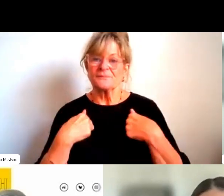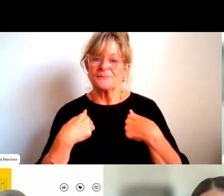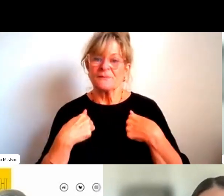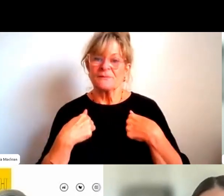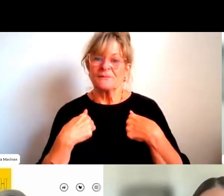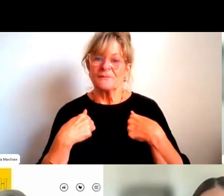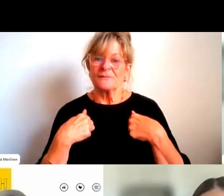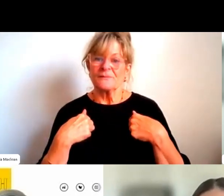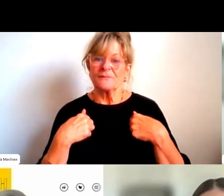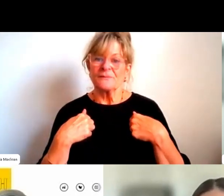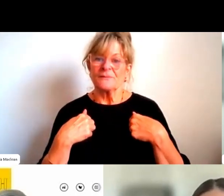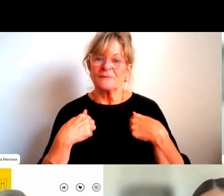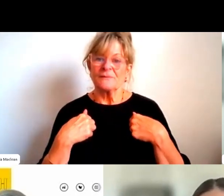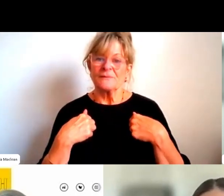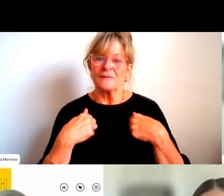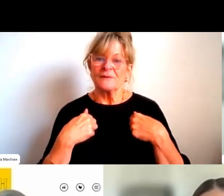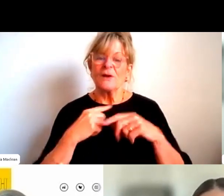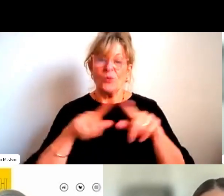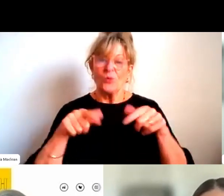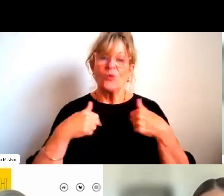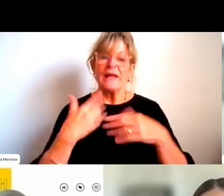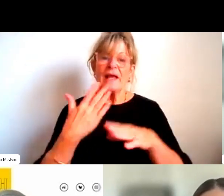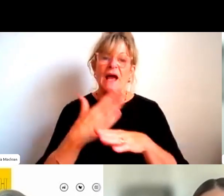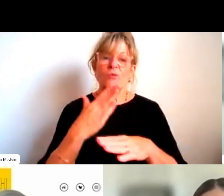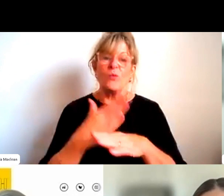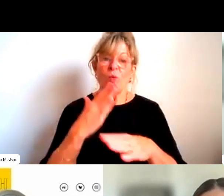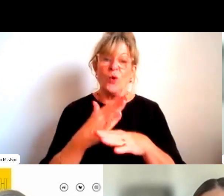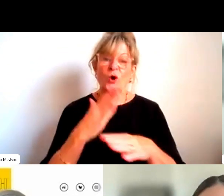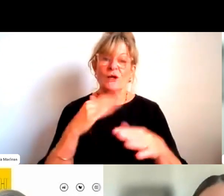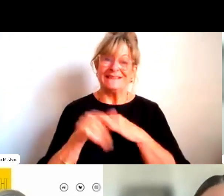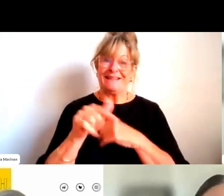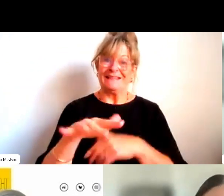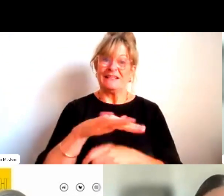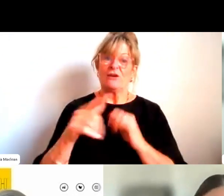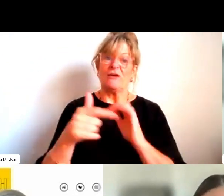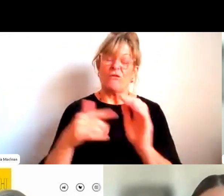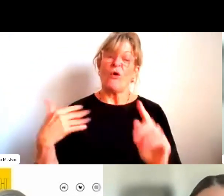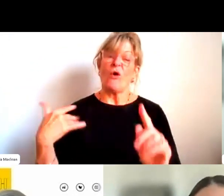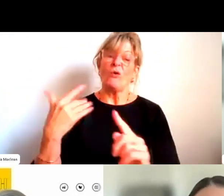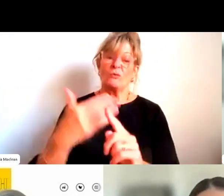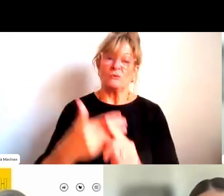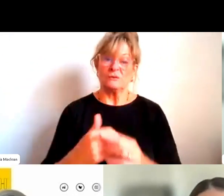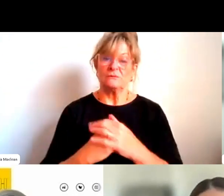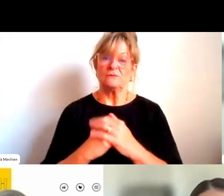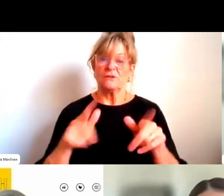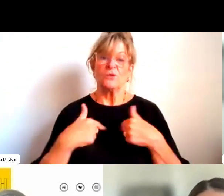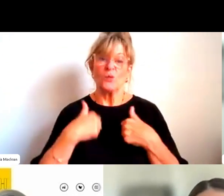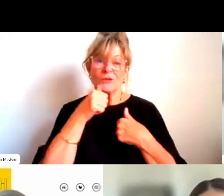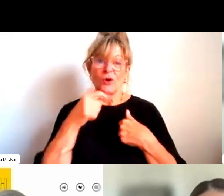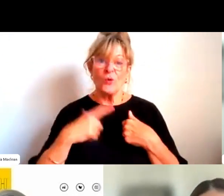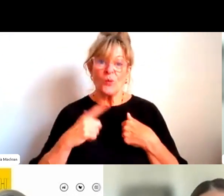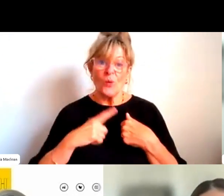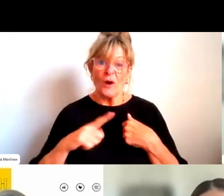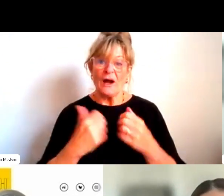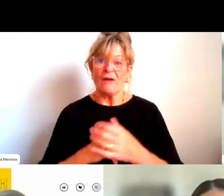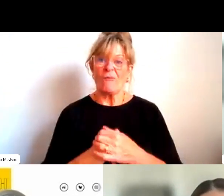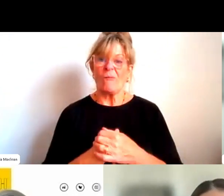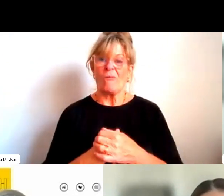position for a long time. Hopefully that's not the case anymore. So we know the reasons. We will kind of discuss this at length.